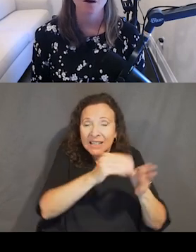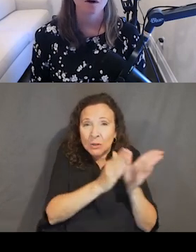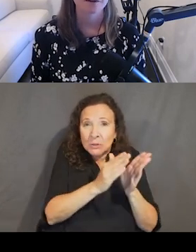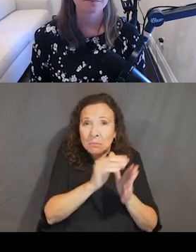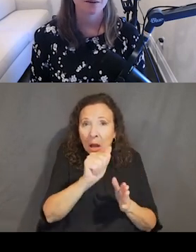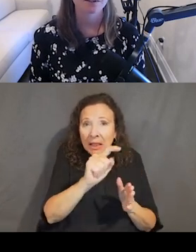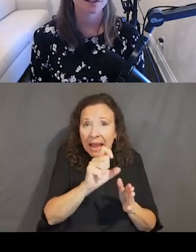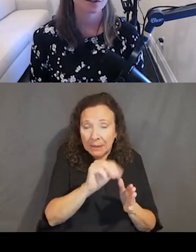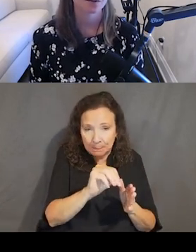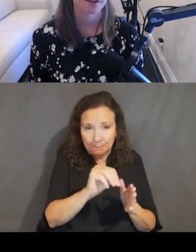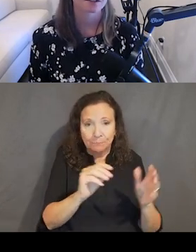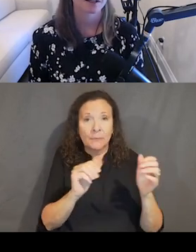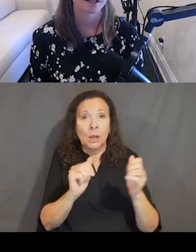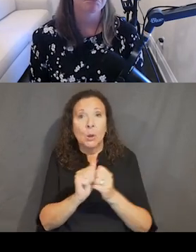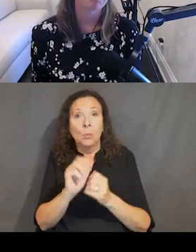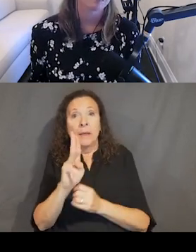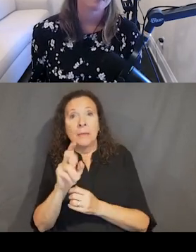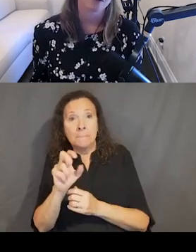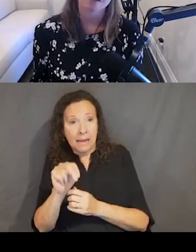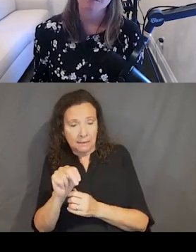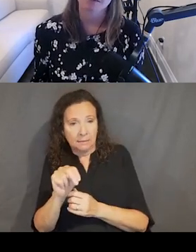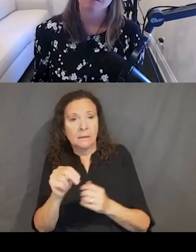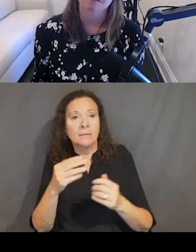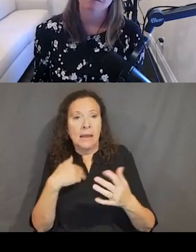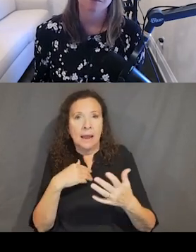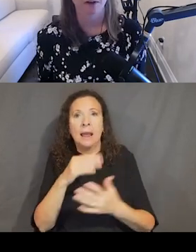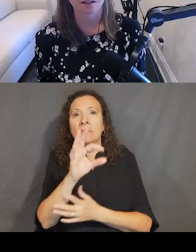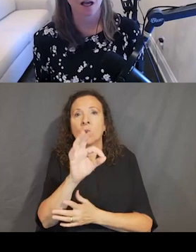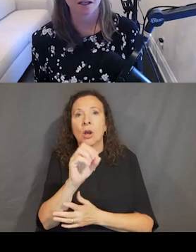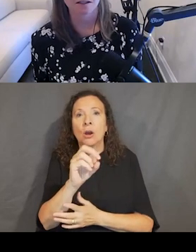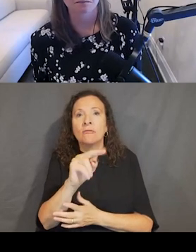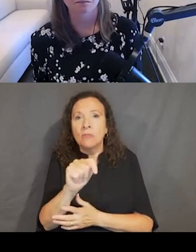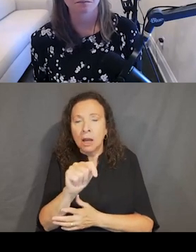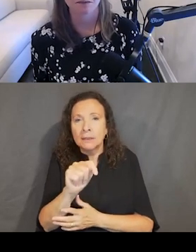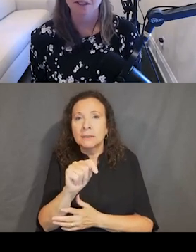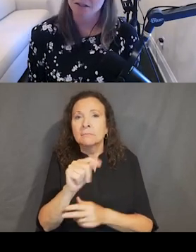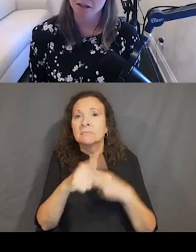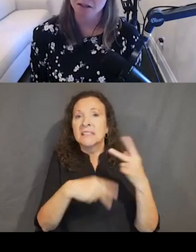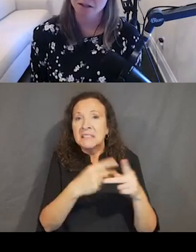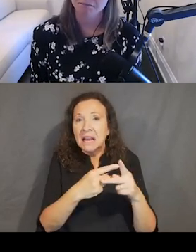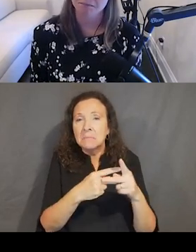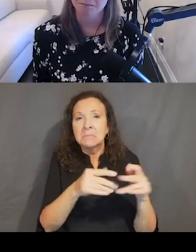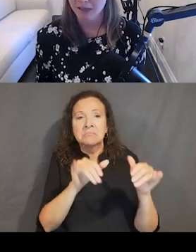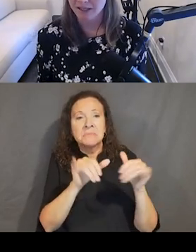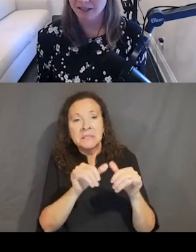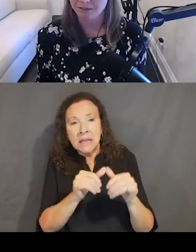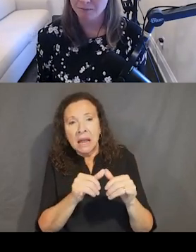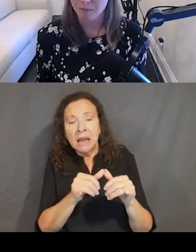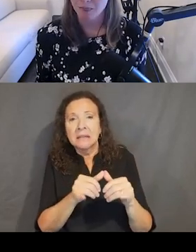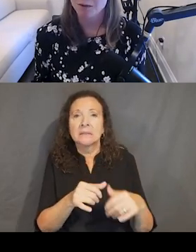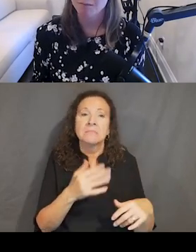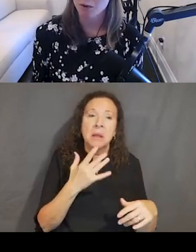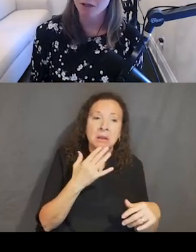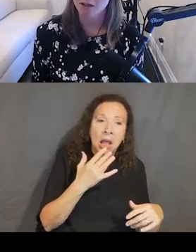here, well, these properties include things like font type, font size, text color, padding.